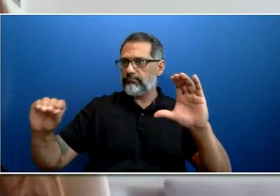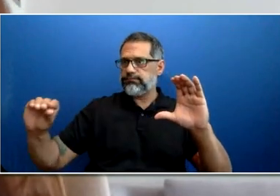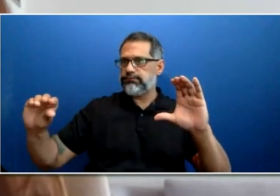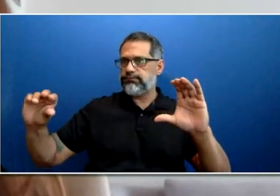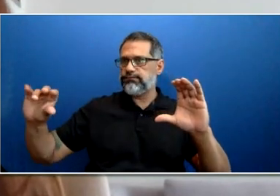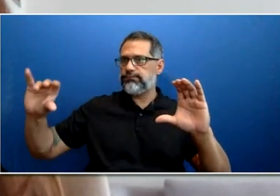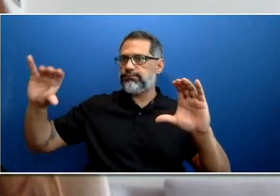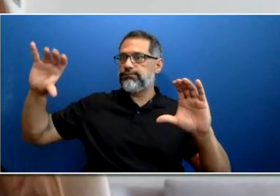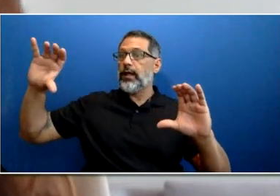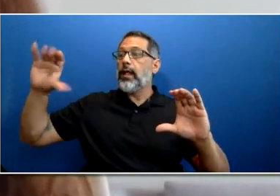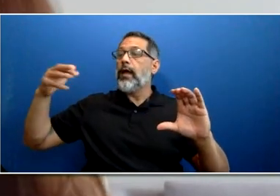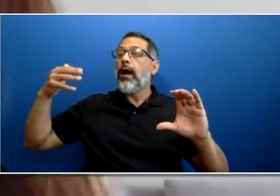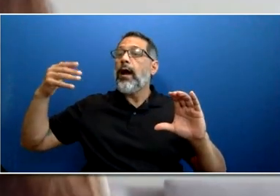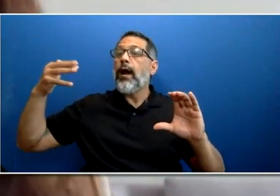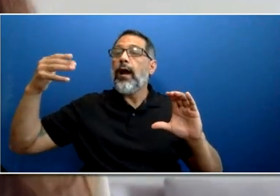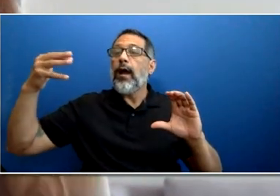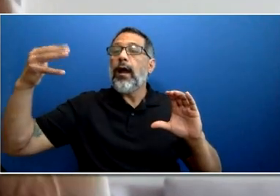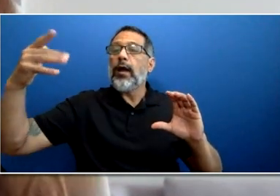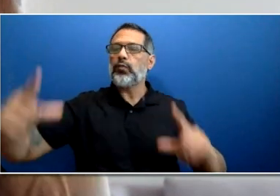paid out on a monthly basis.